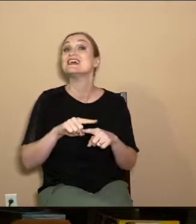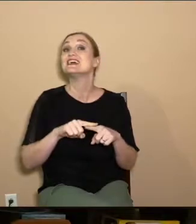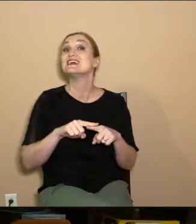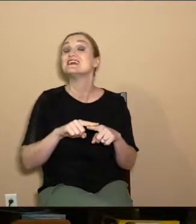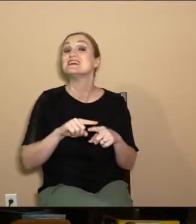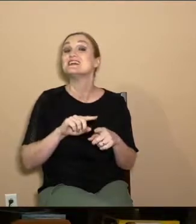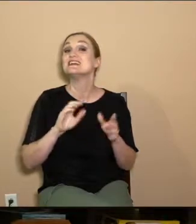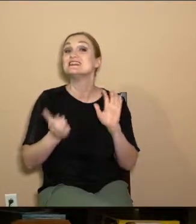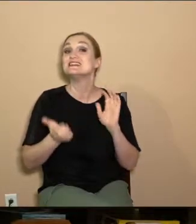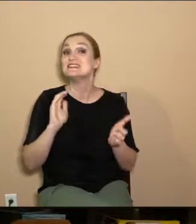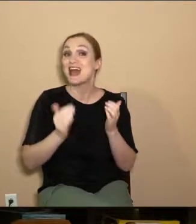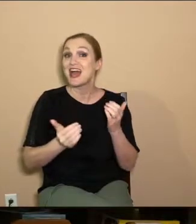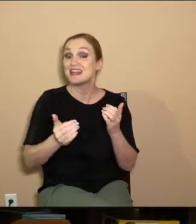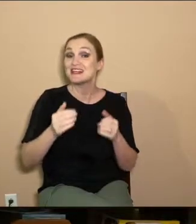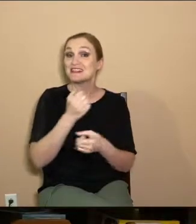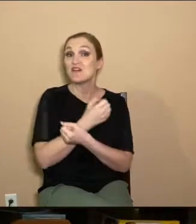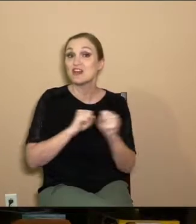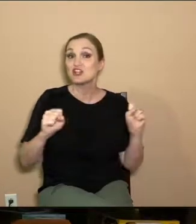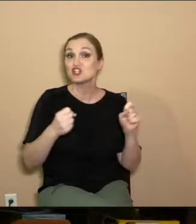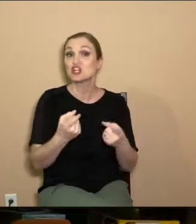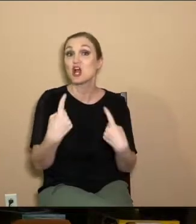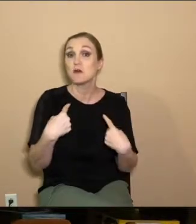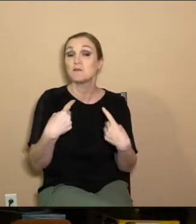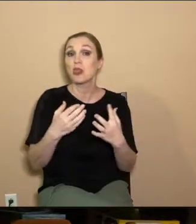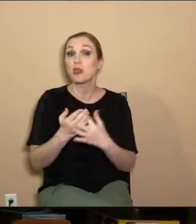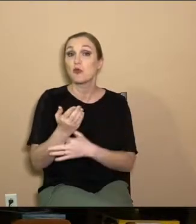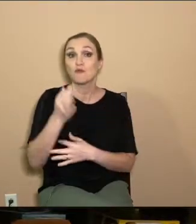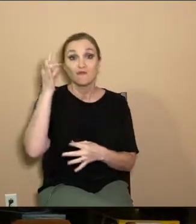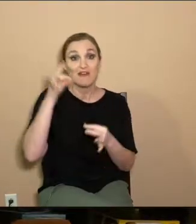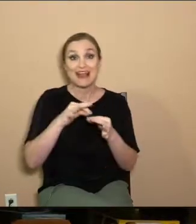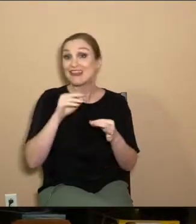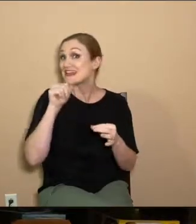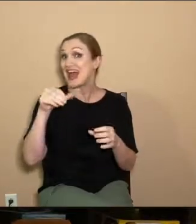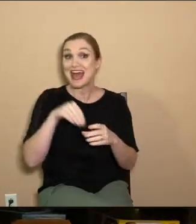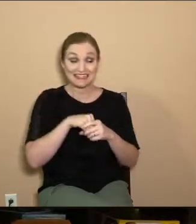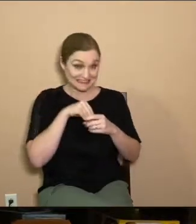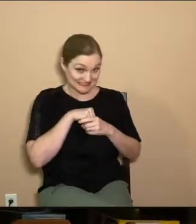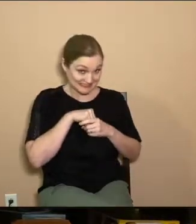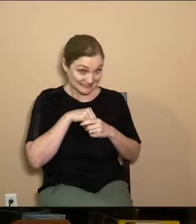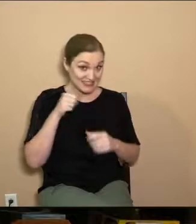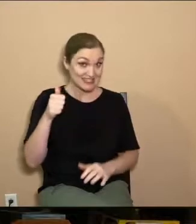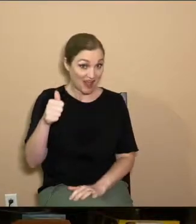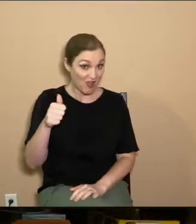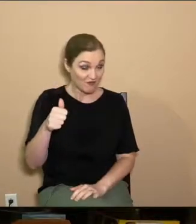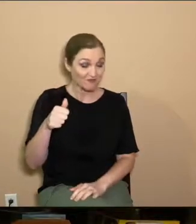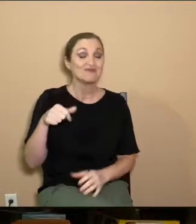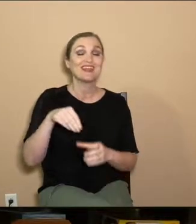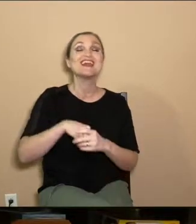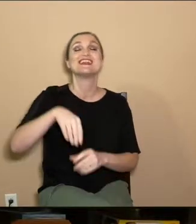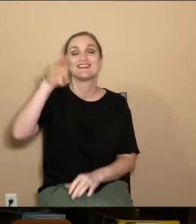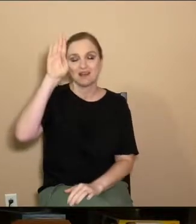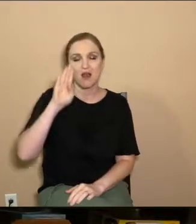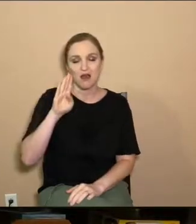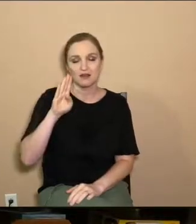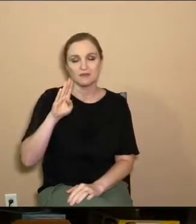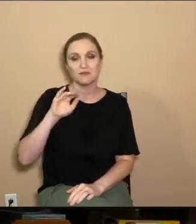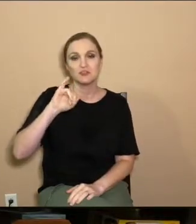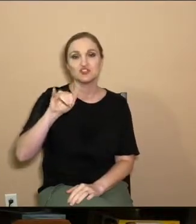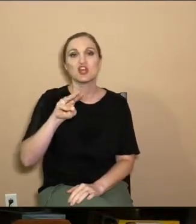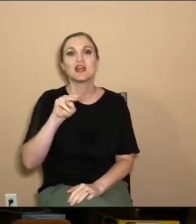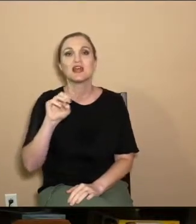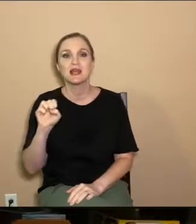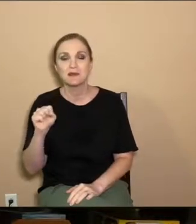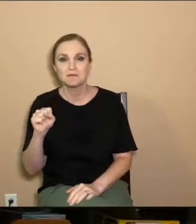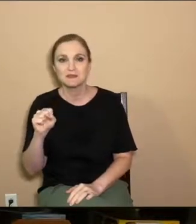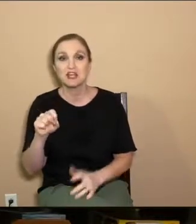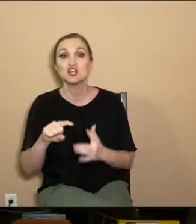comes by faith, not faith in self, but faith in God. Now, James takes